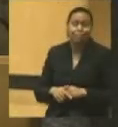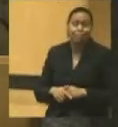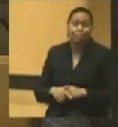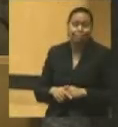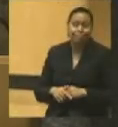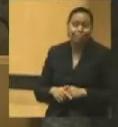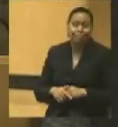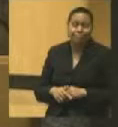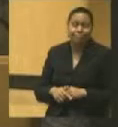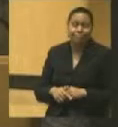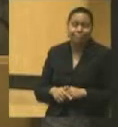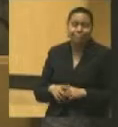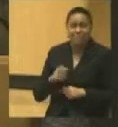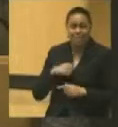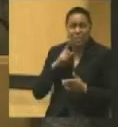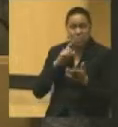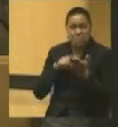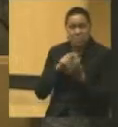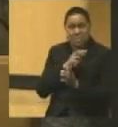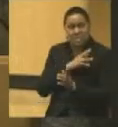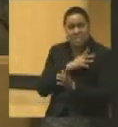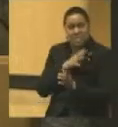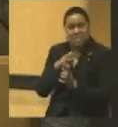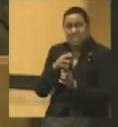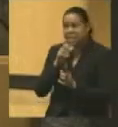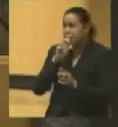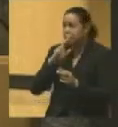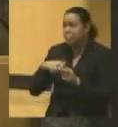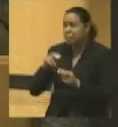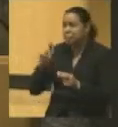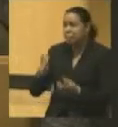And, I noticed that I hadn't mentioned Lincoln's name yet.